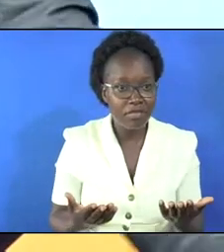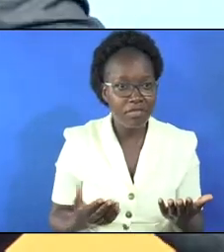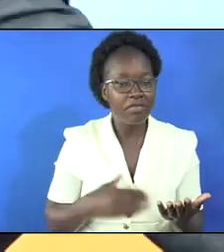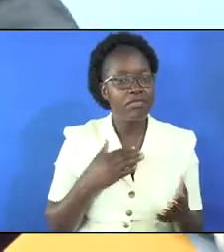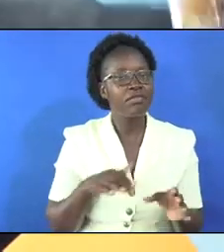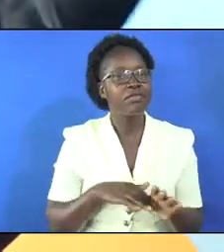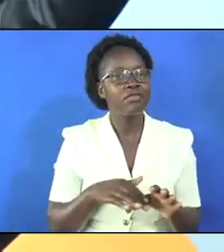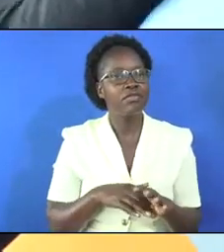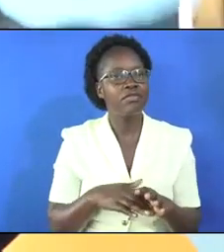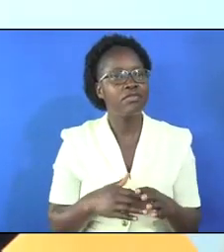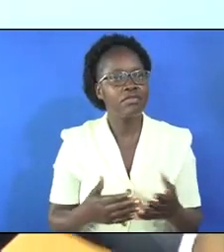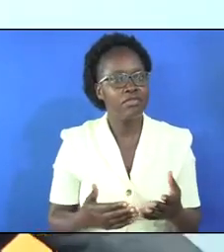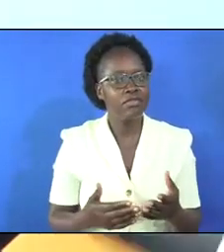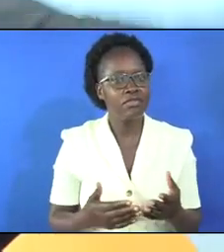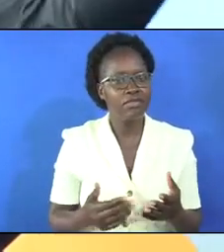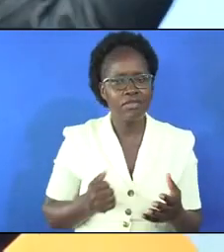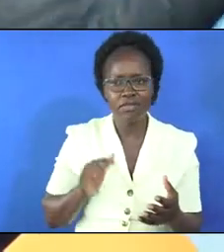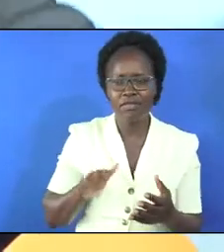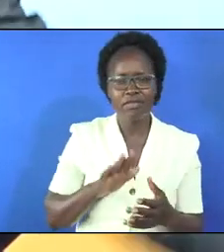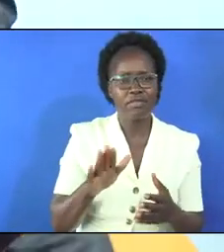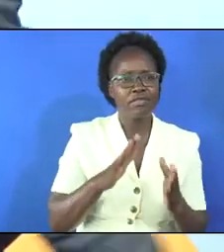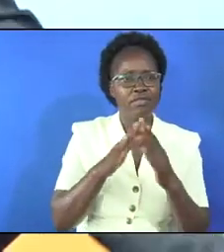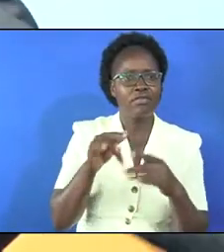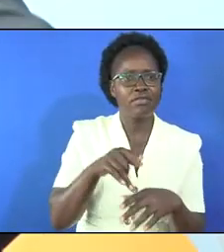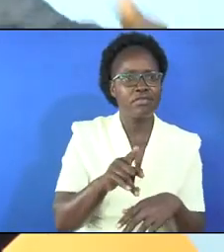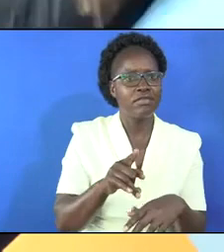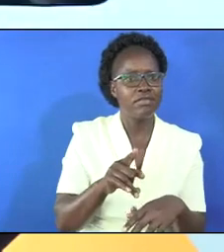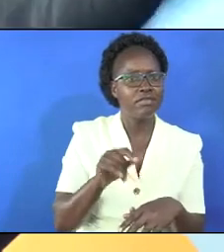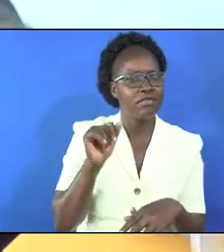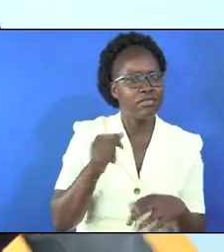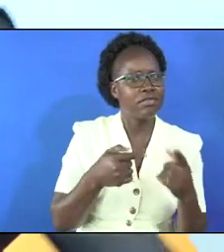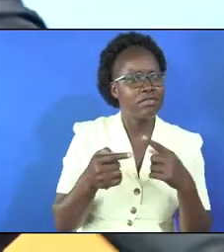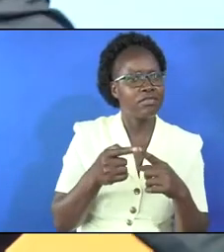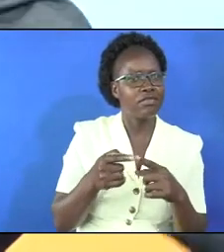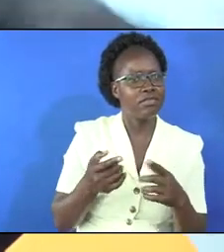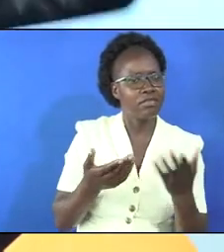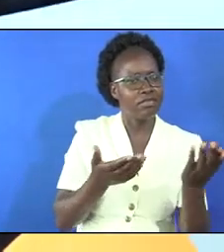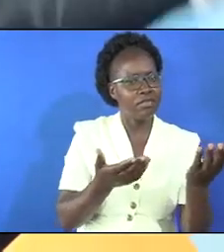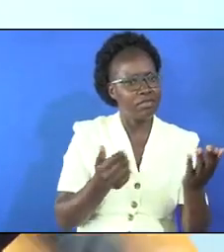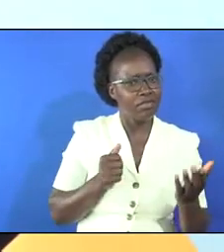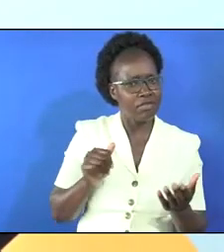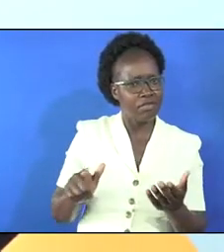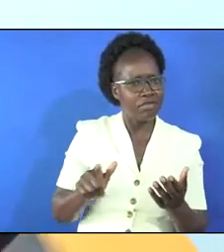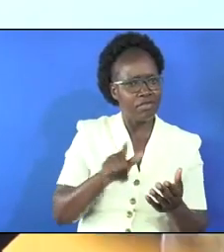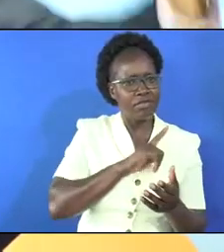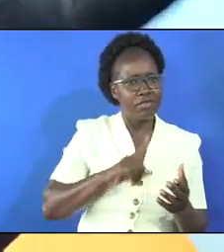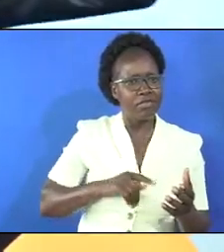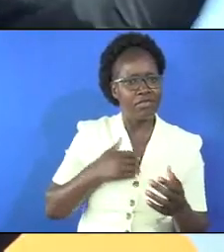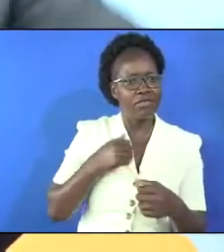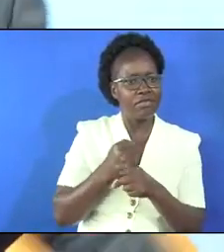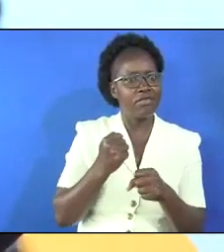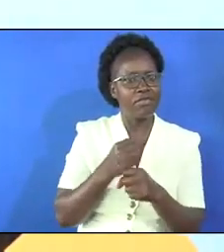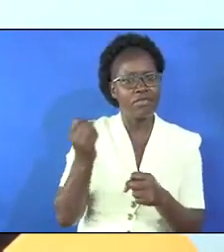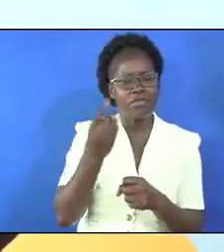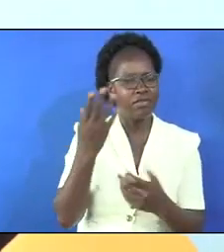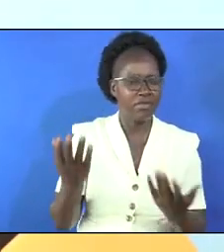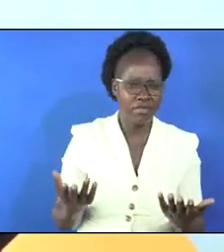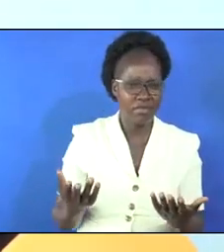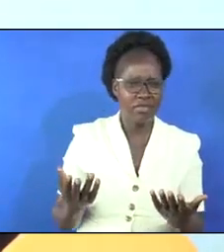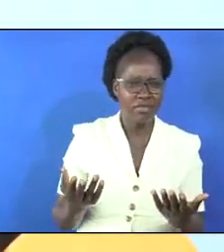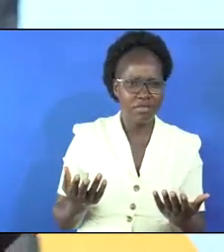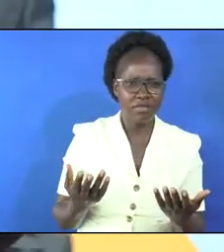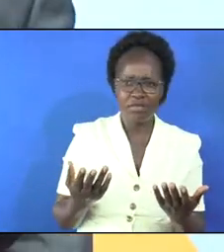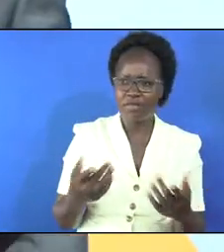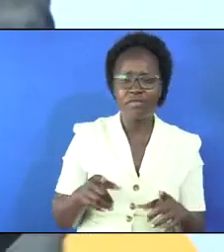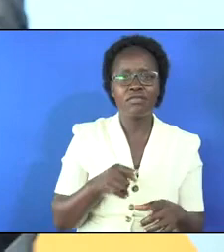visiting members where is stimolene she is in the house can you come with her the lord has done something beautiful and